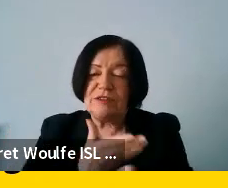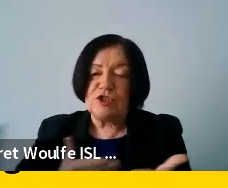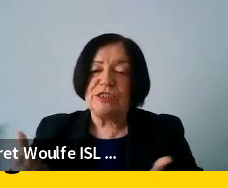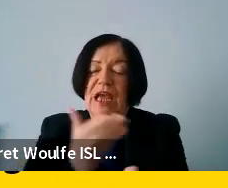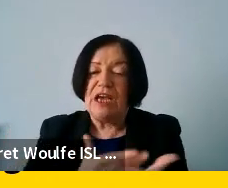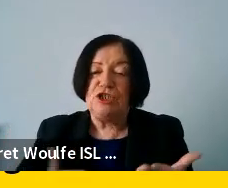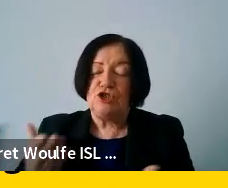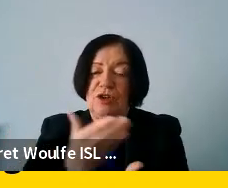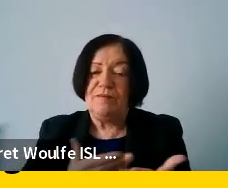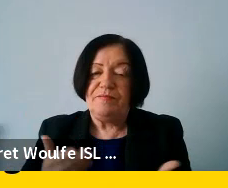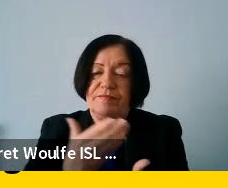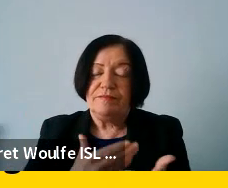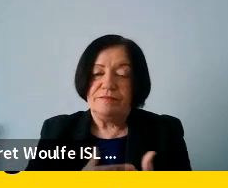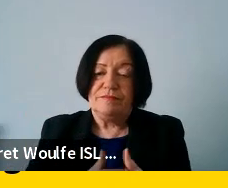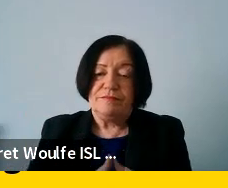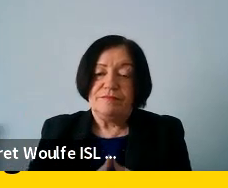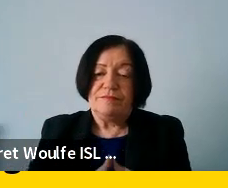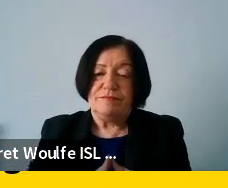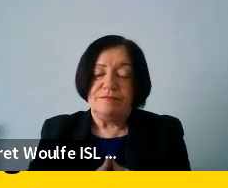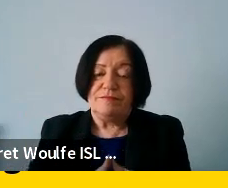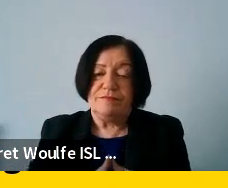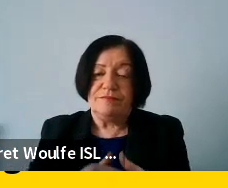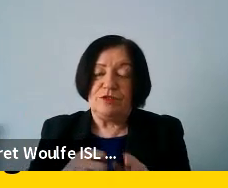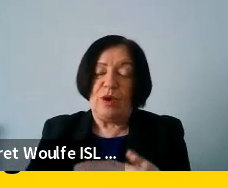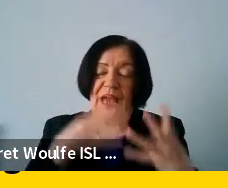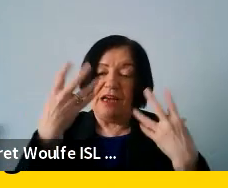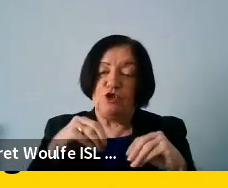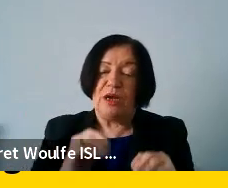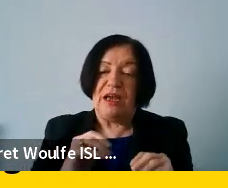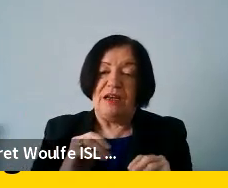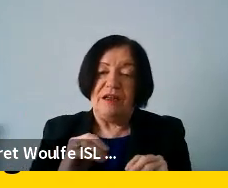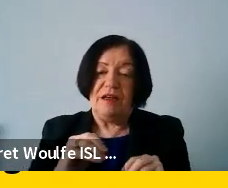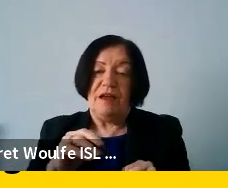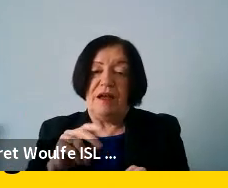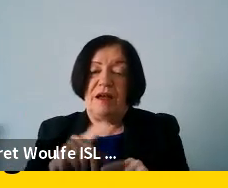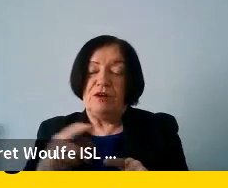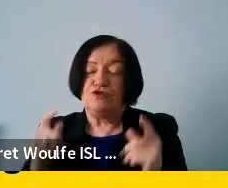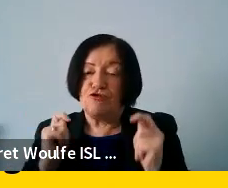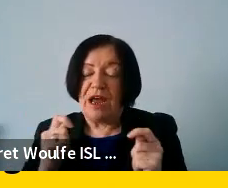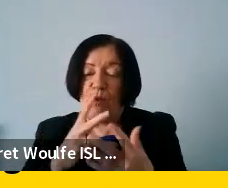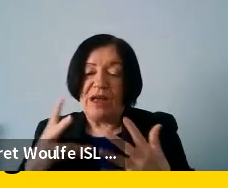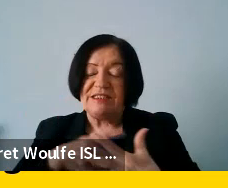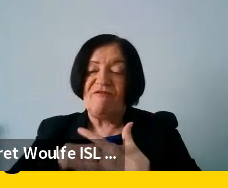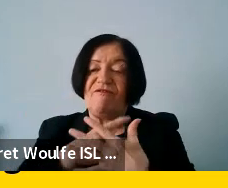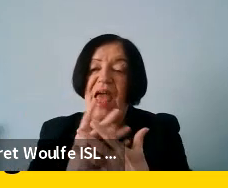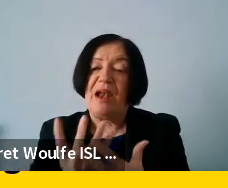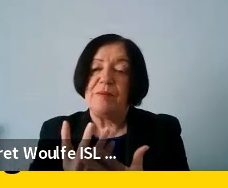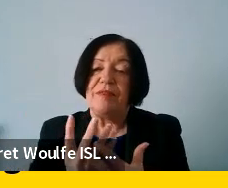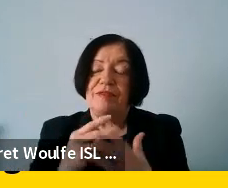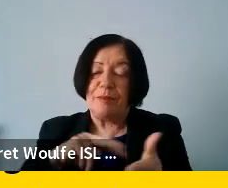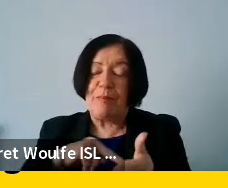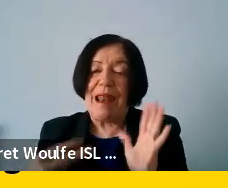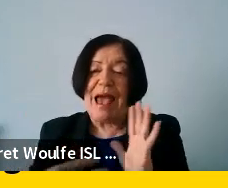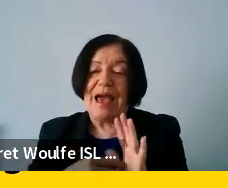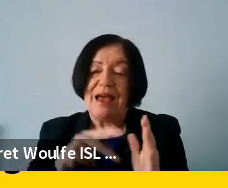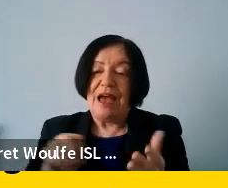with educational trainers when developing the plans, both